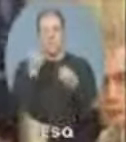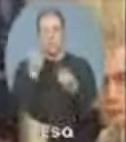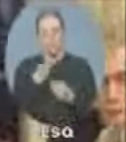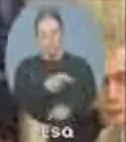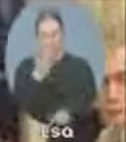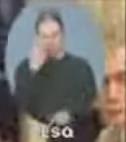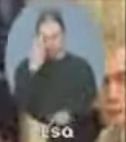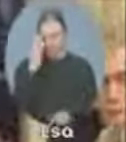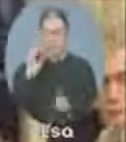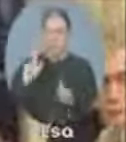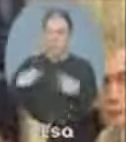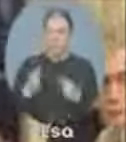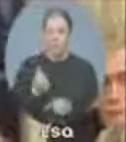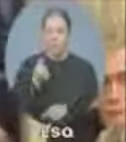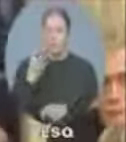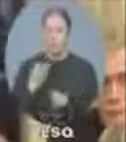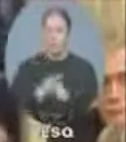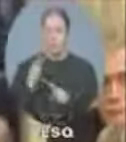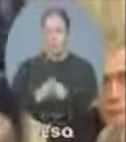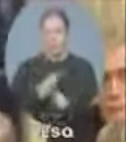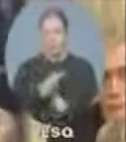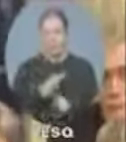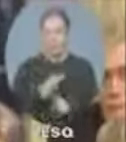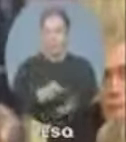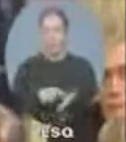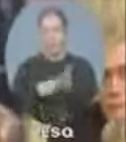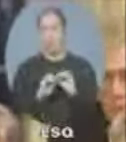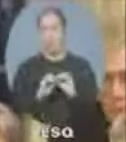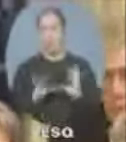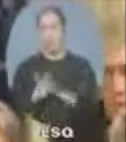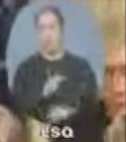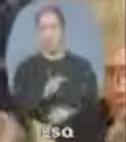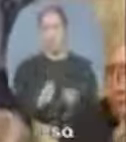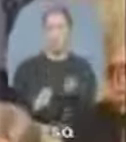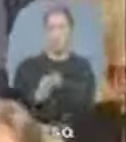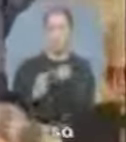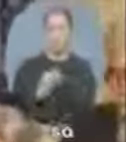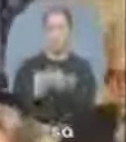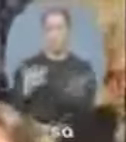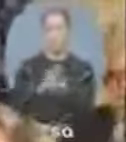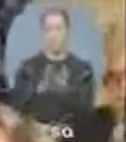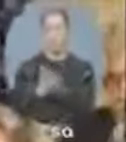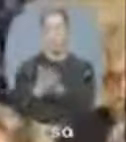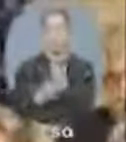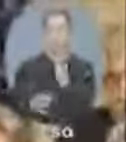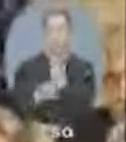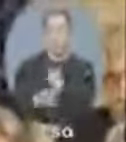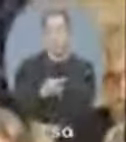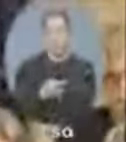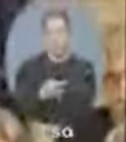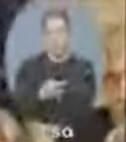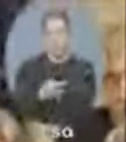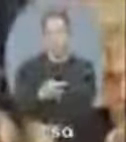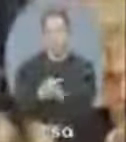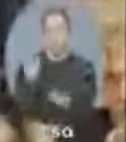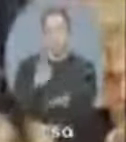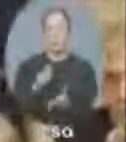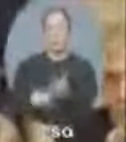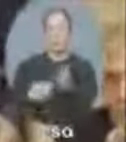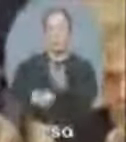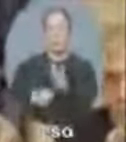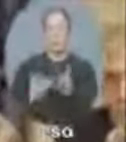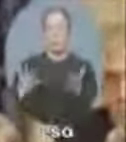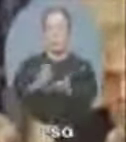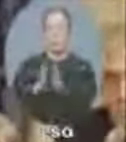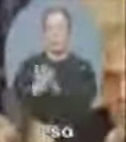stand on the side of the big oil and gas companies and give them subsidies and tax cuts, and they'll never stand up for the consumer until they're forced